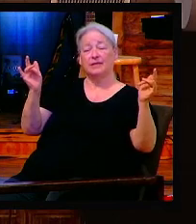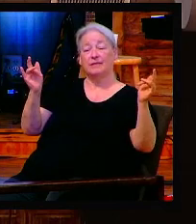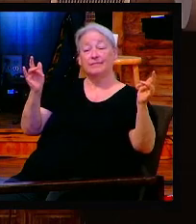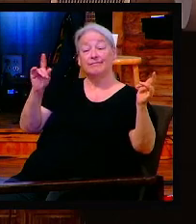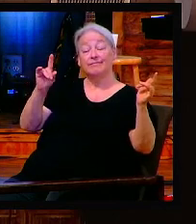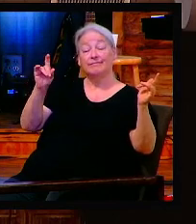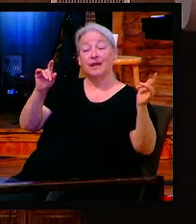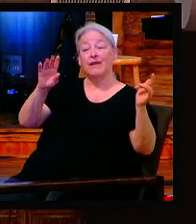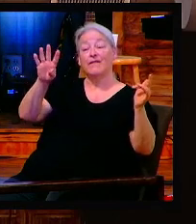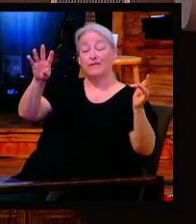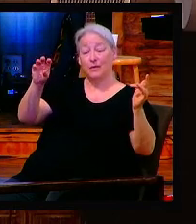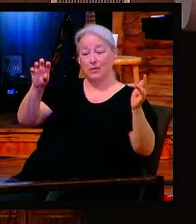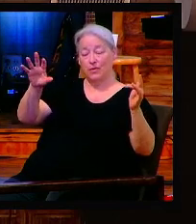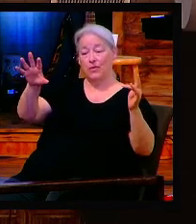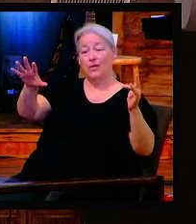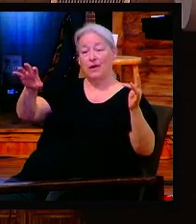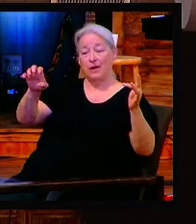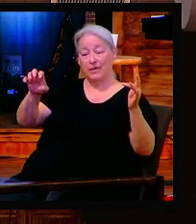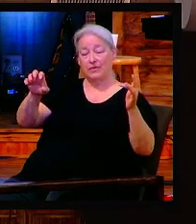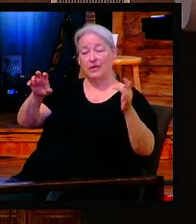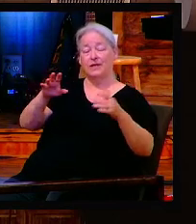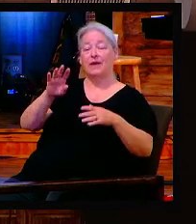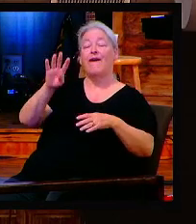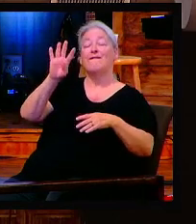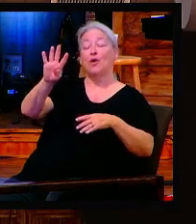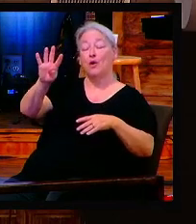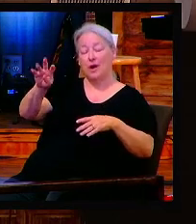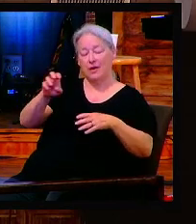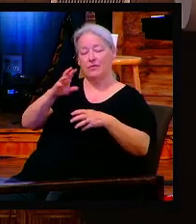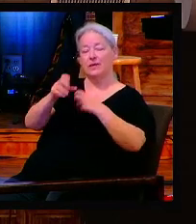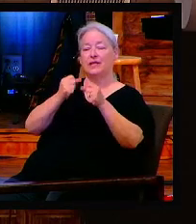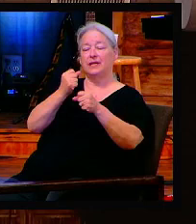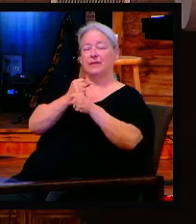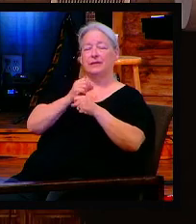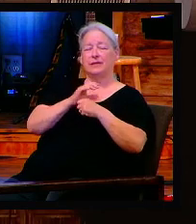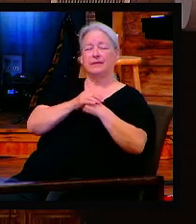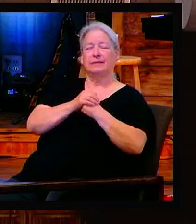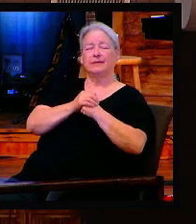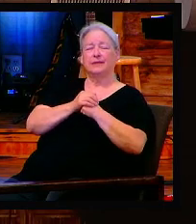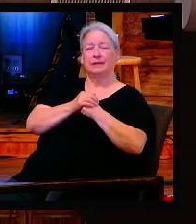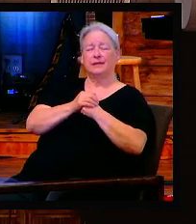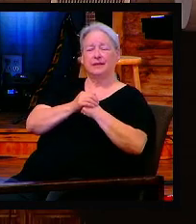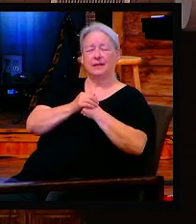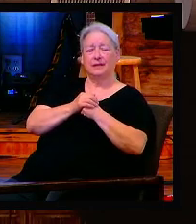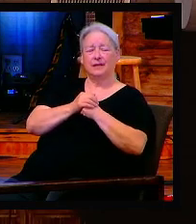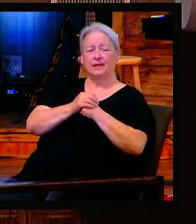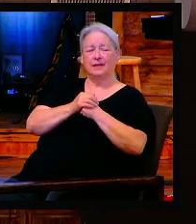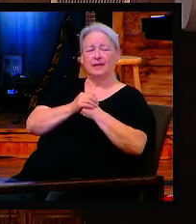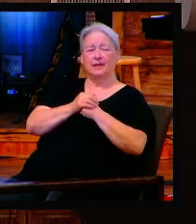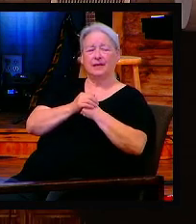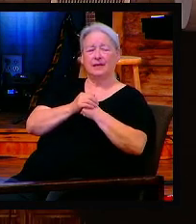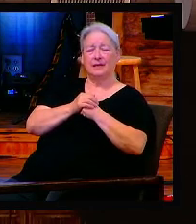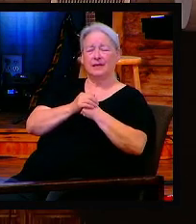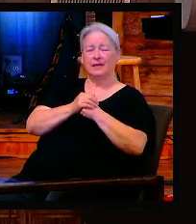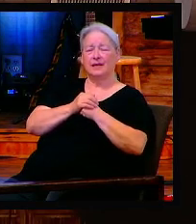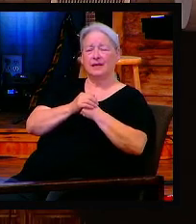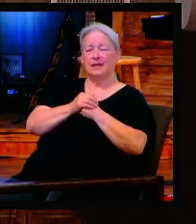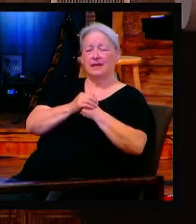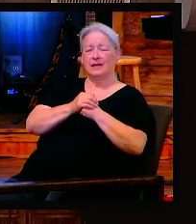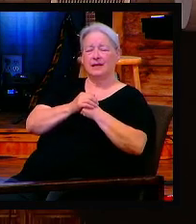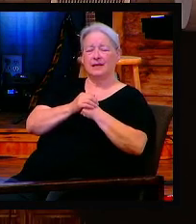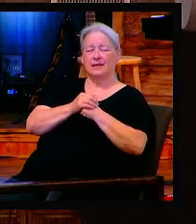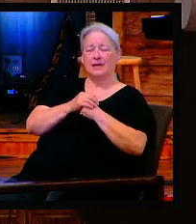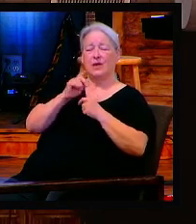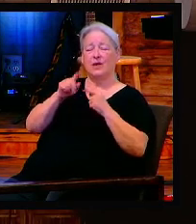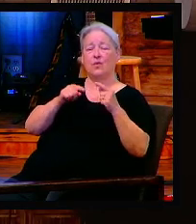name, to maximize teaching, to maximize preaching, to maximize the amount of blessings you will receive. And so